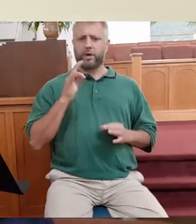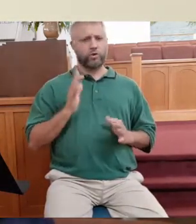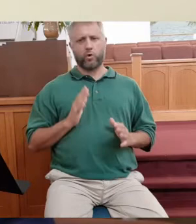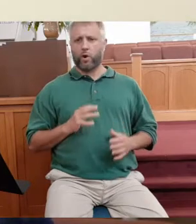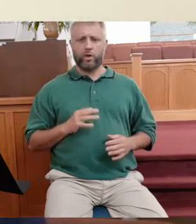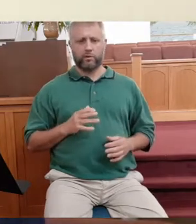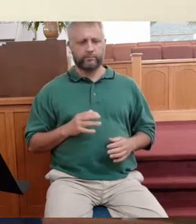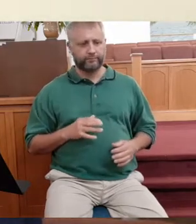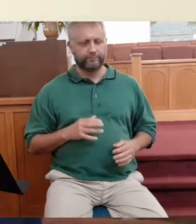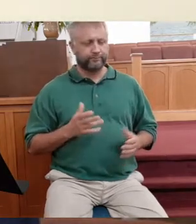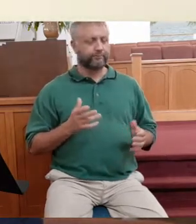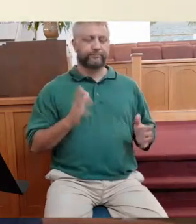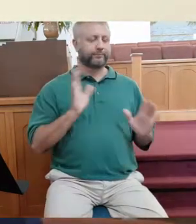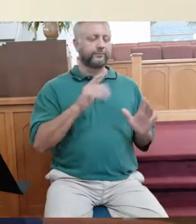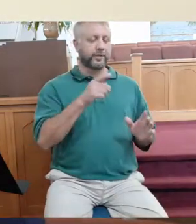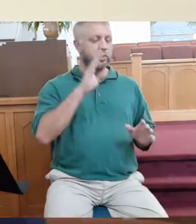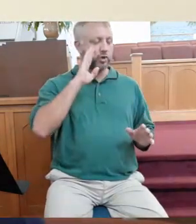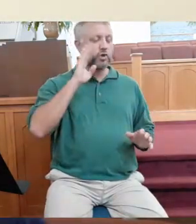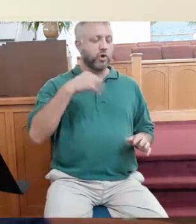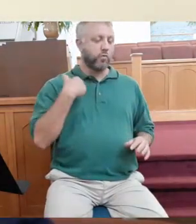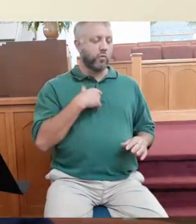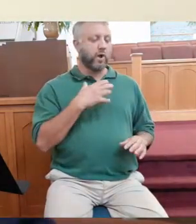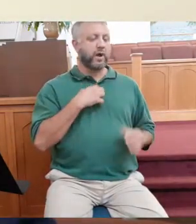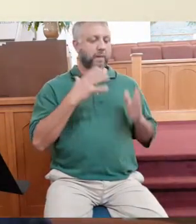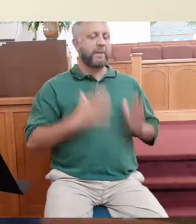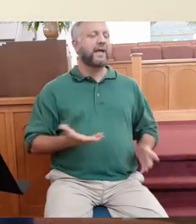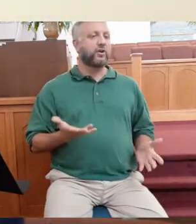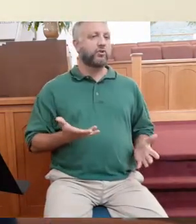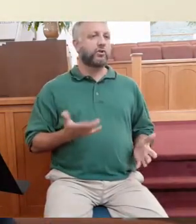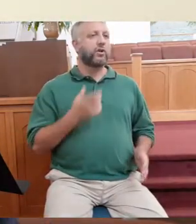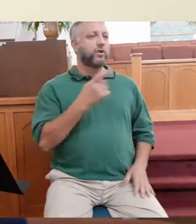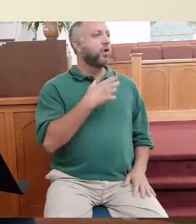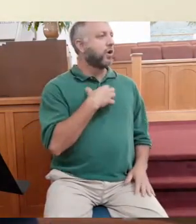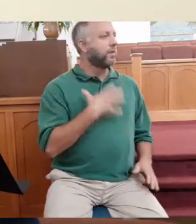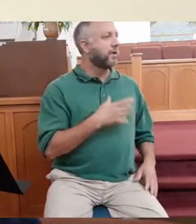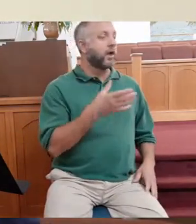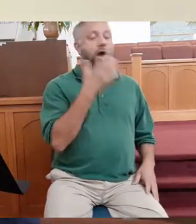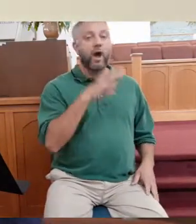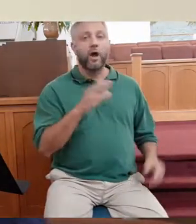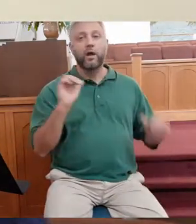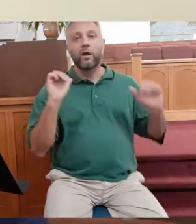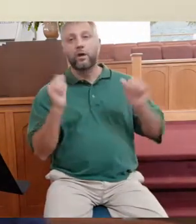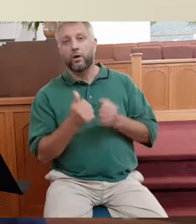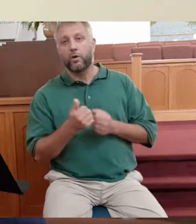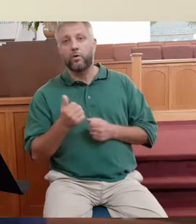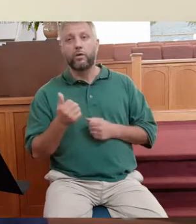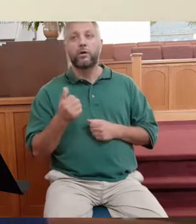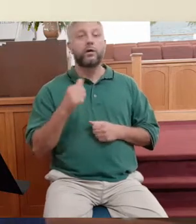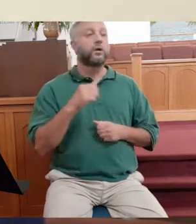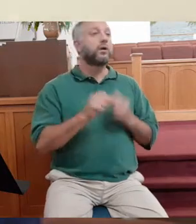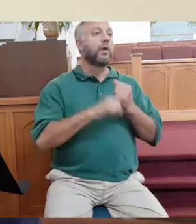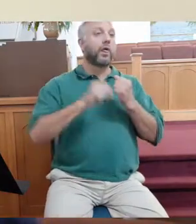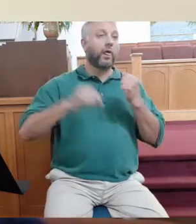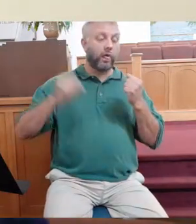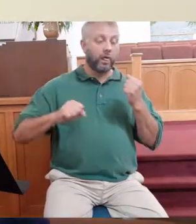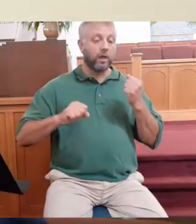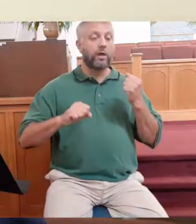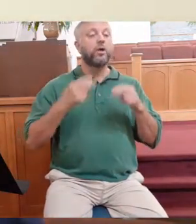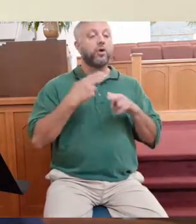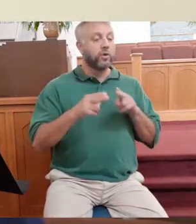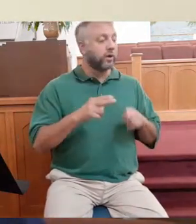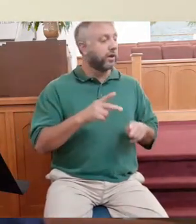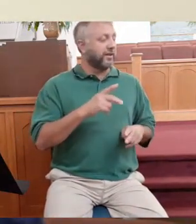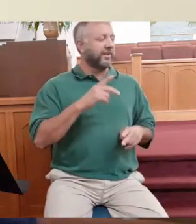morning, but you know good and well that we're all complainers. All of us are. It's too hot. It's too cold. Service is too long. It's too short.